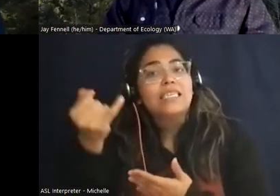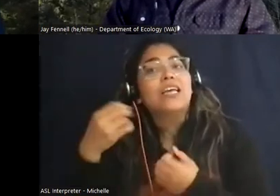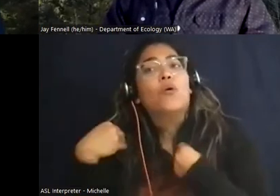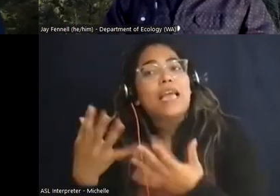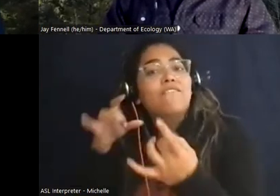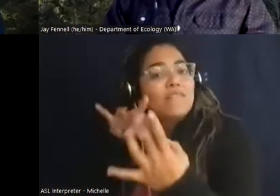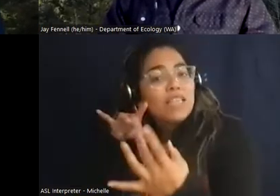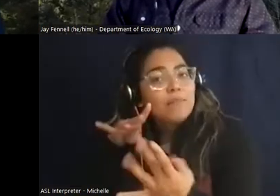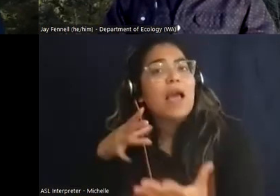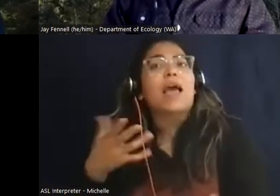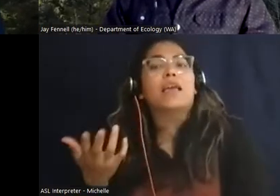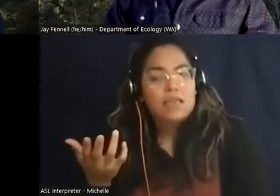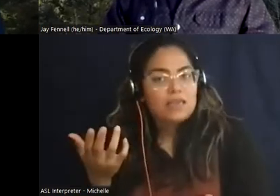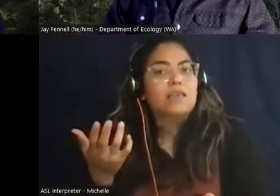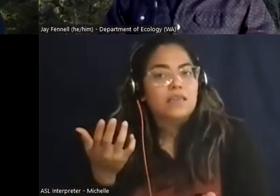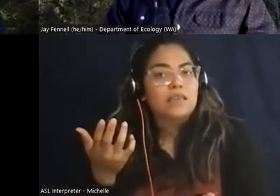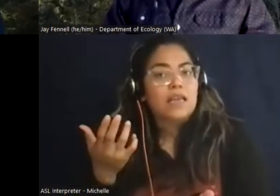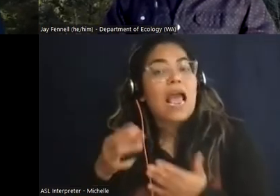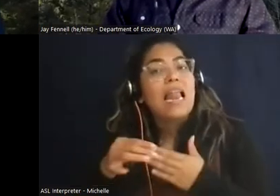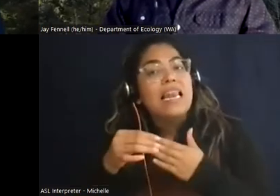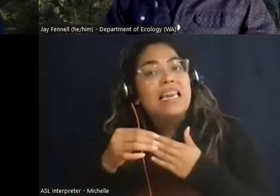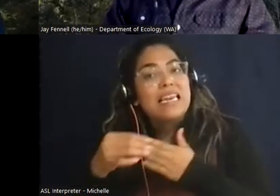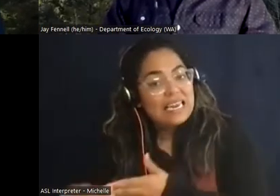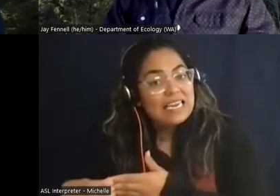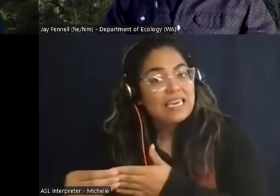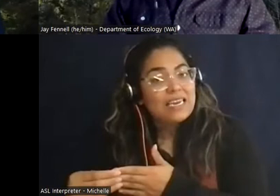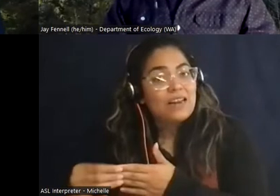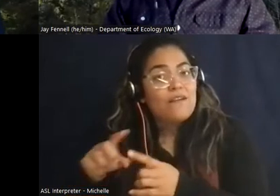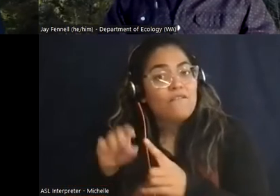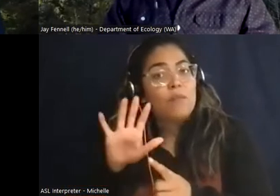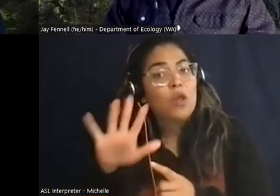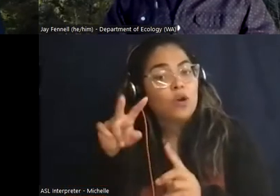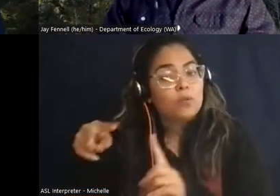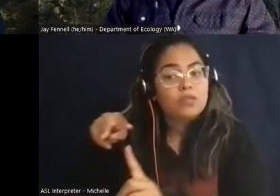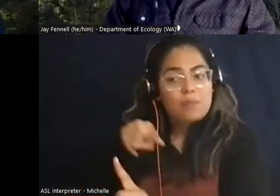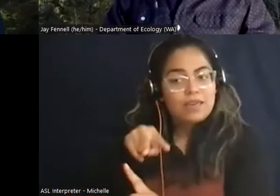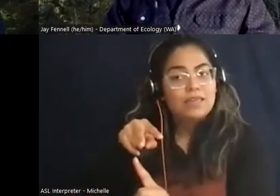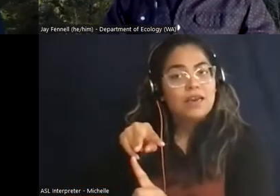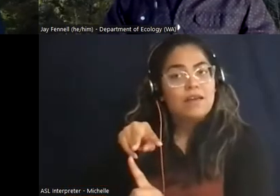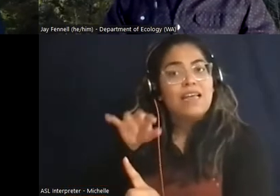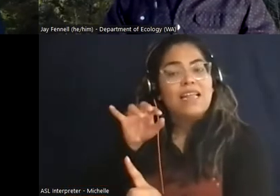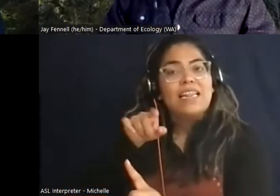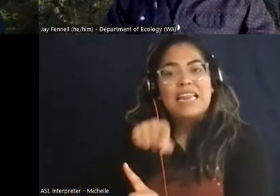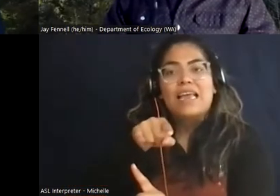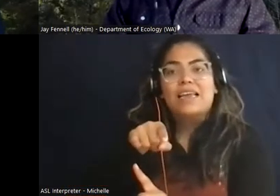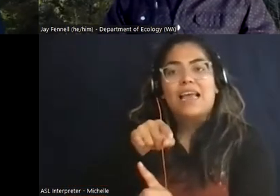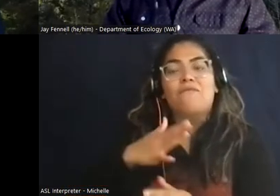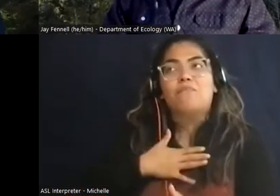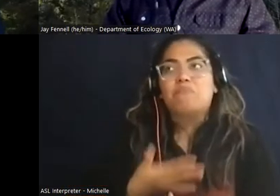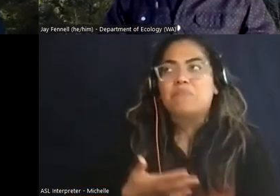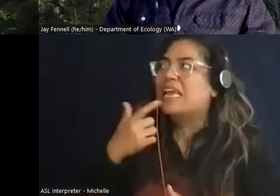and to lead from their perspective to say this is a good idea i think that we should do this